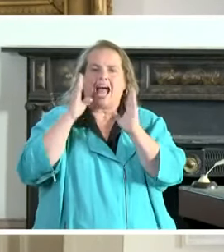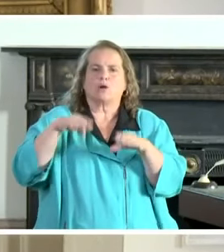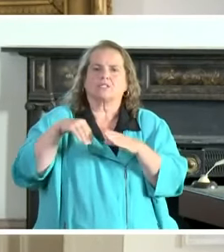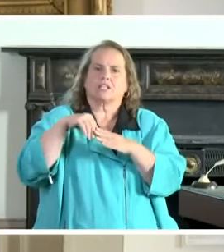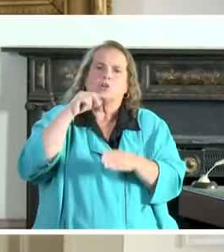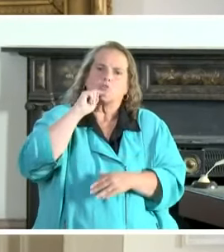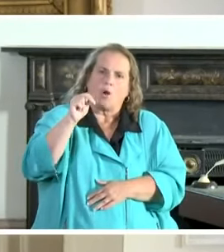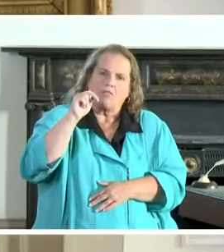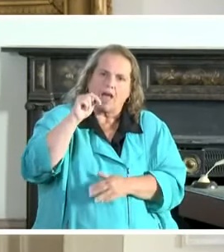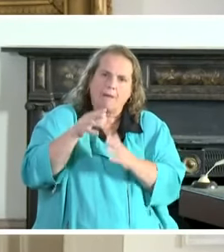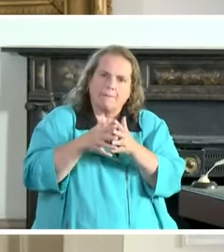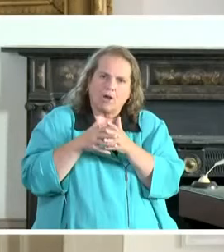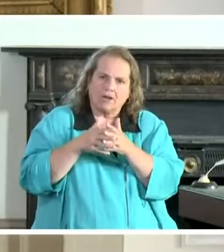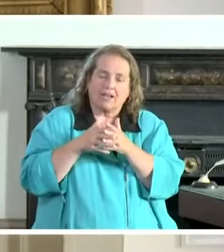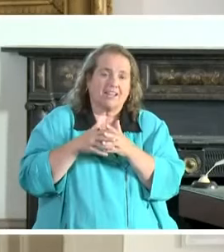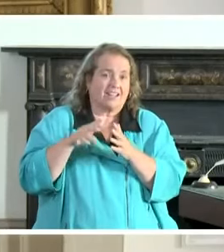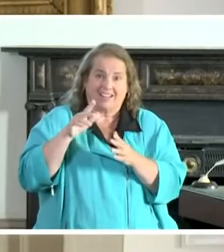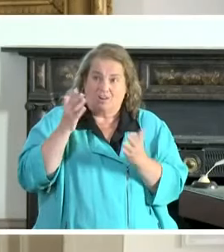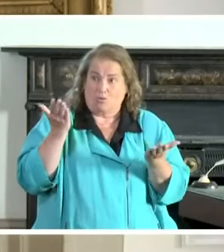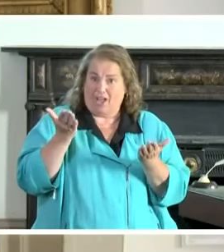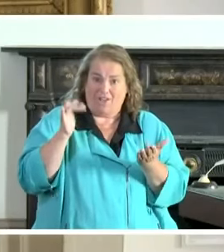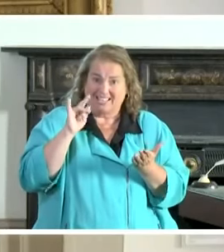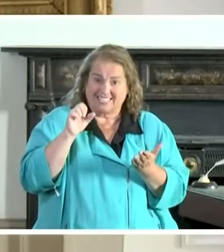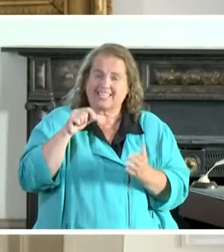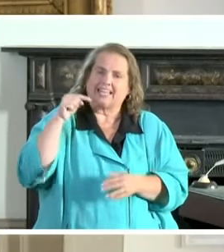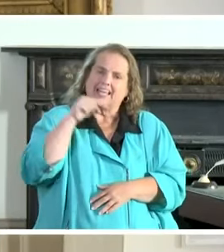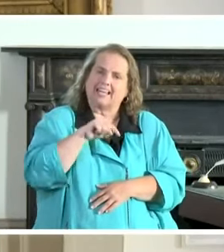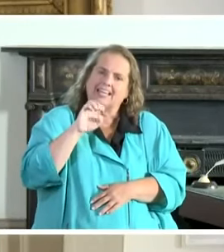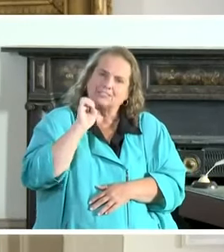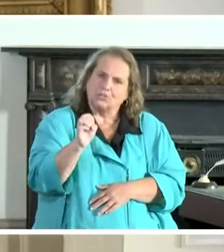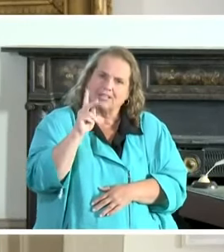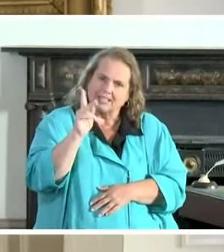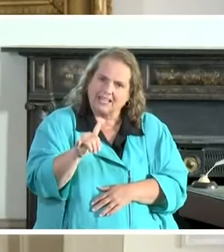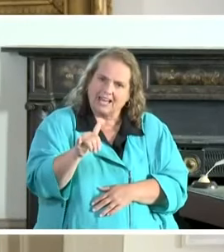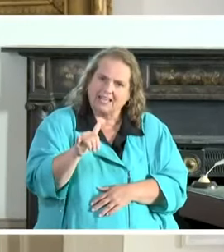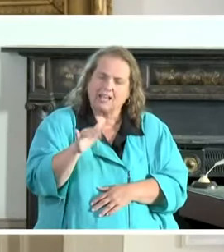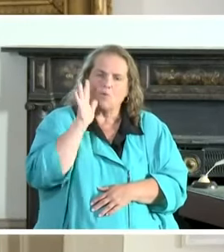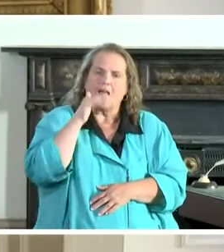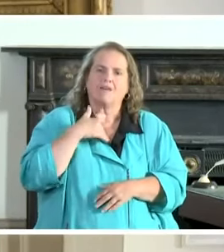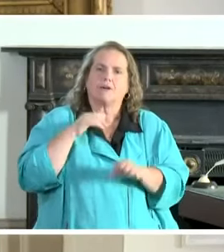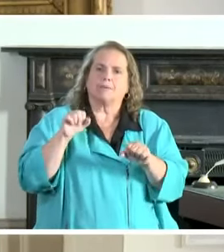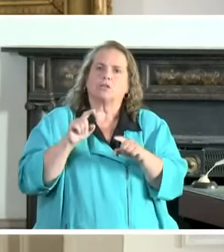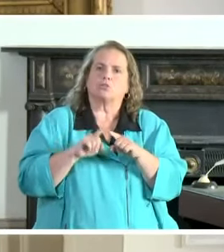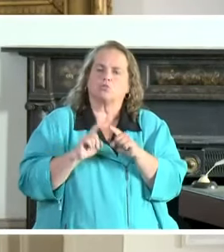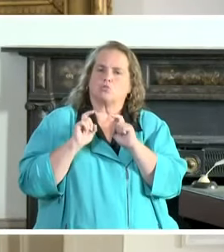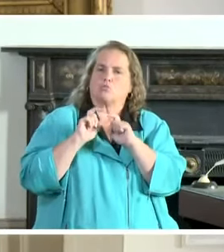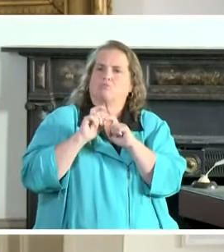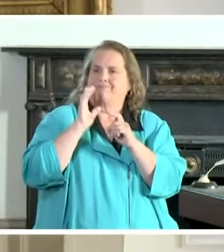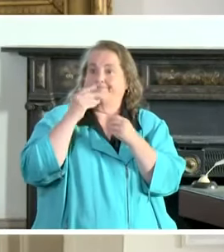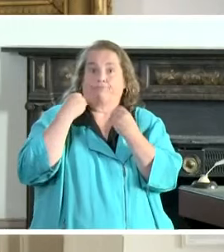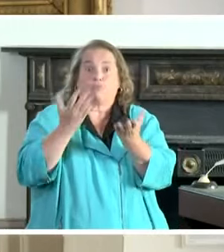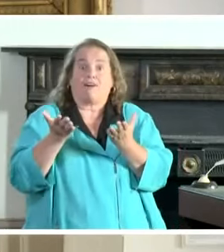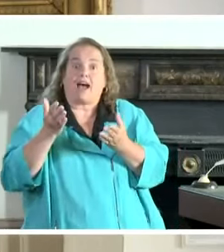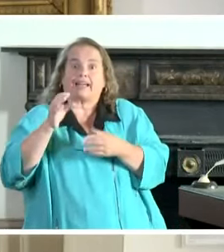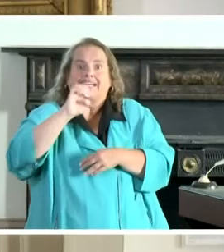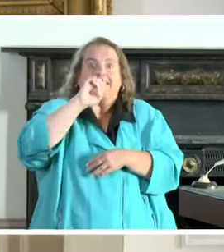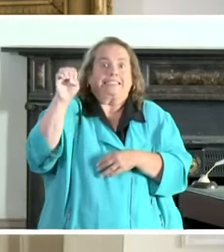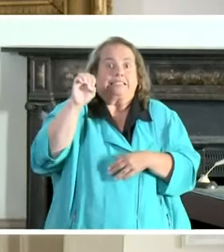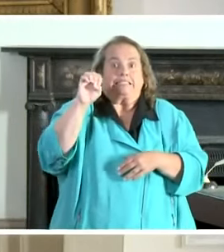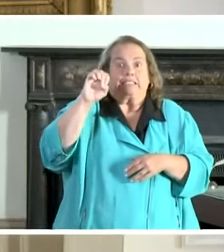and it's located not just in Kentucky, but in eastern Kentucky. It's going to have the ability to supply the entire eastern seaboard